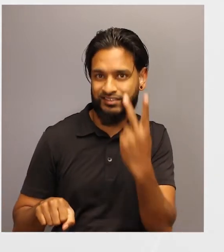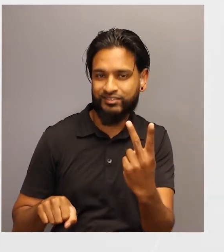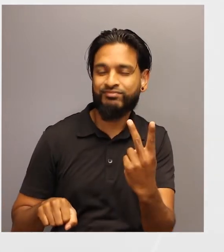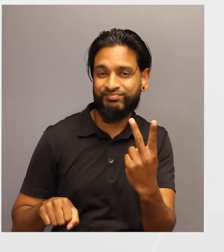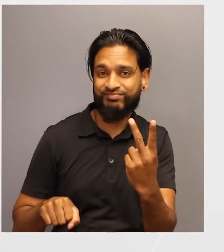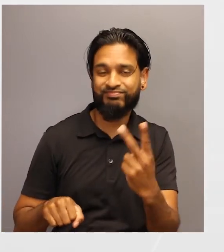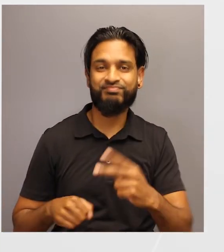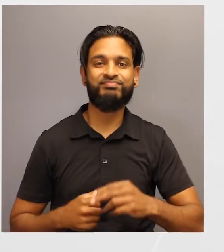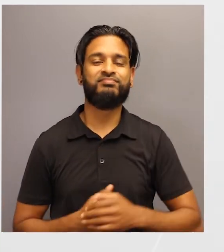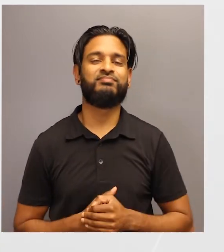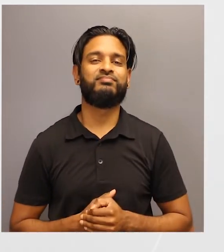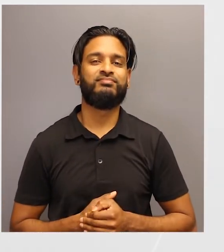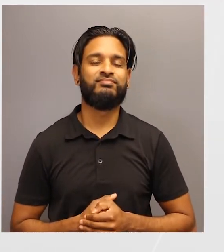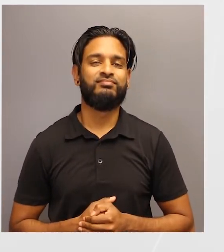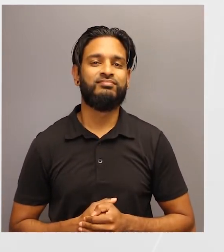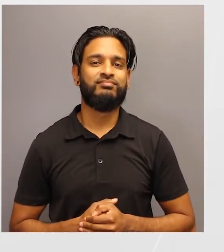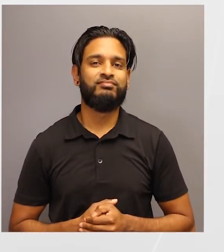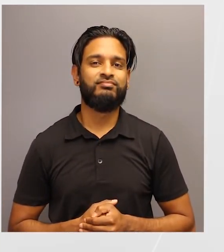magnifying glass.